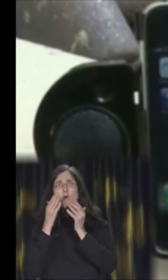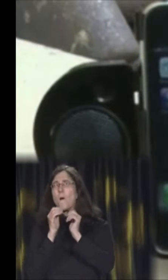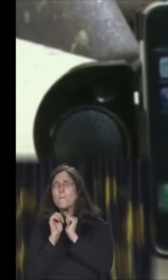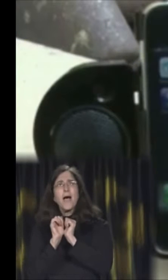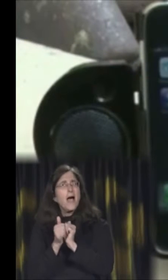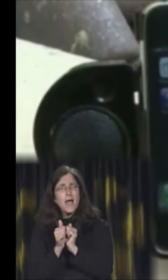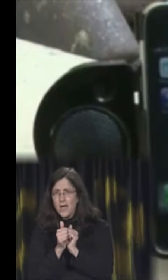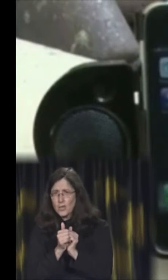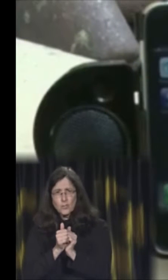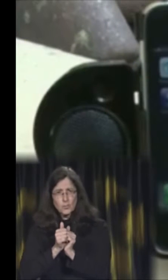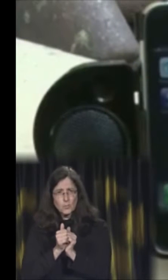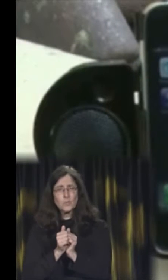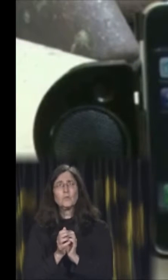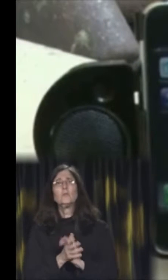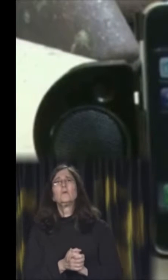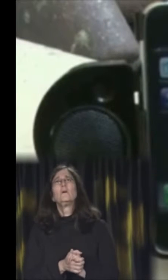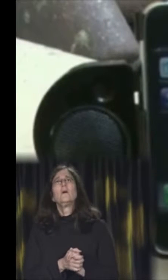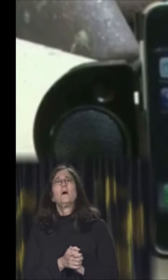Stay informed.